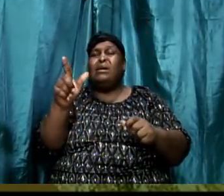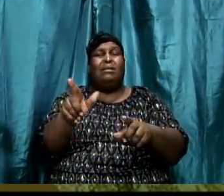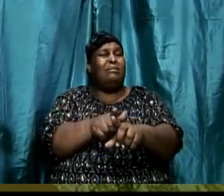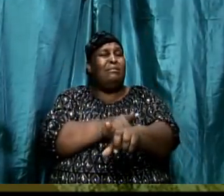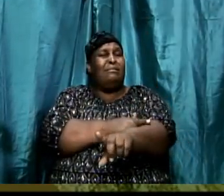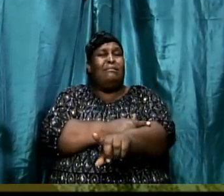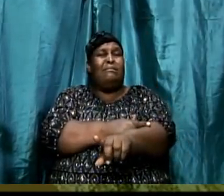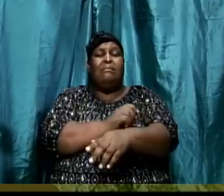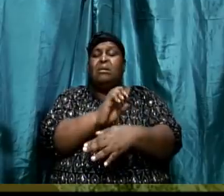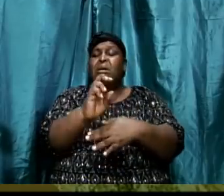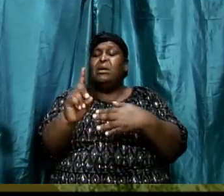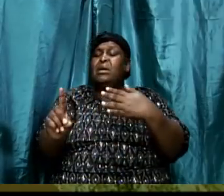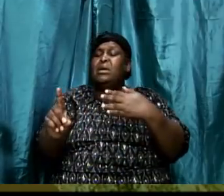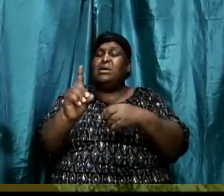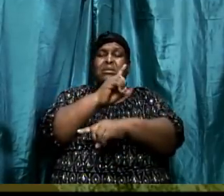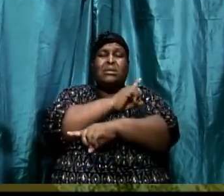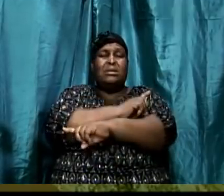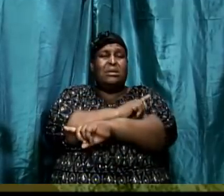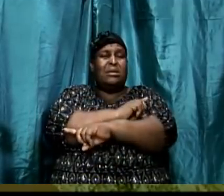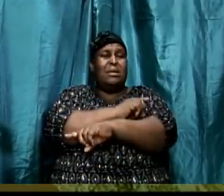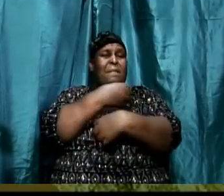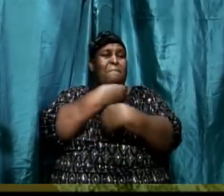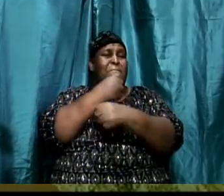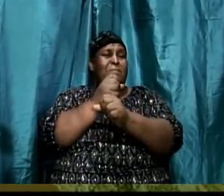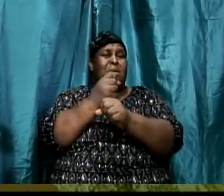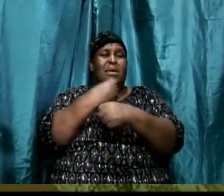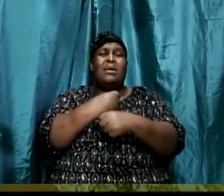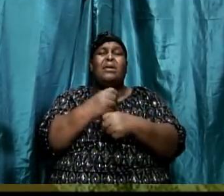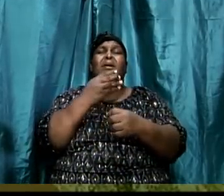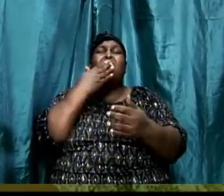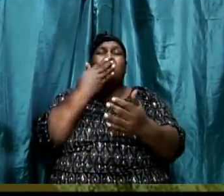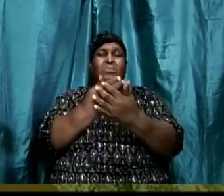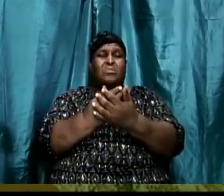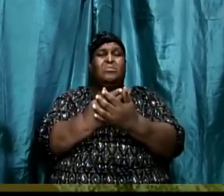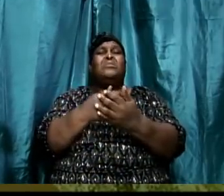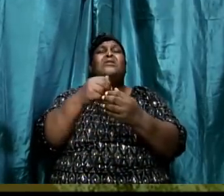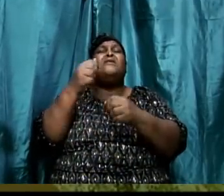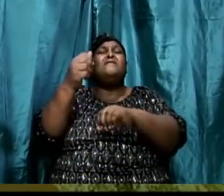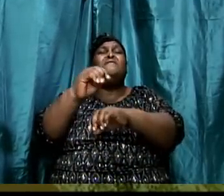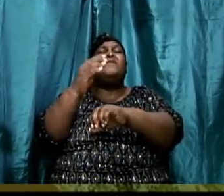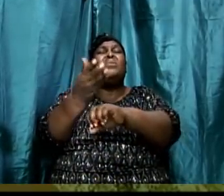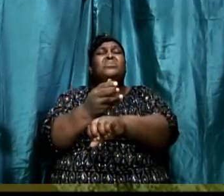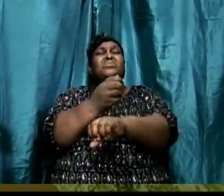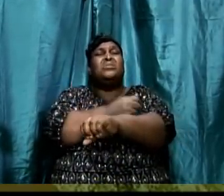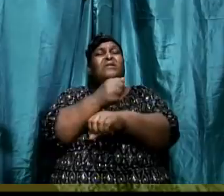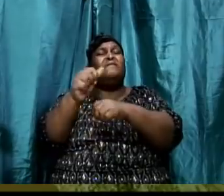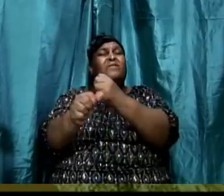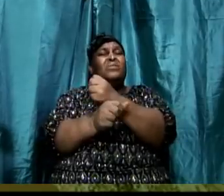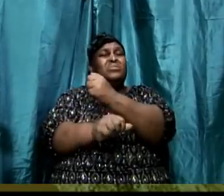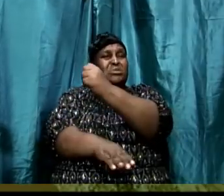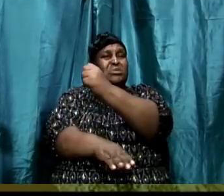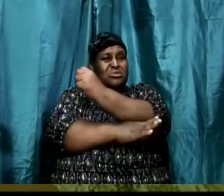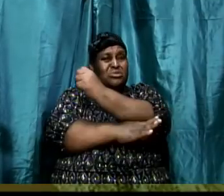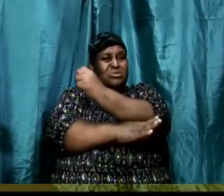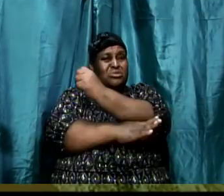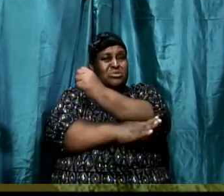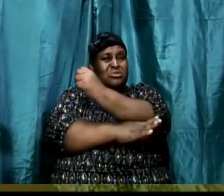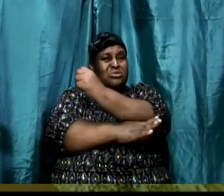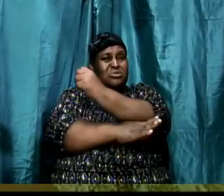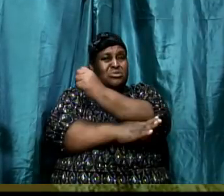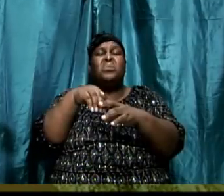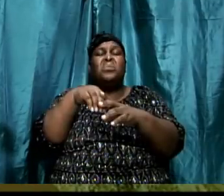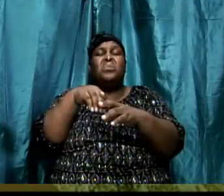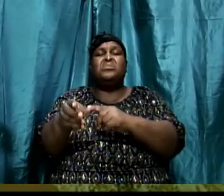believe it will create a good foundation for us to actually get into the Word and get into scriptures. Praise God.